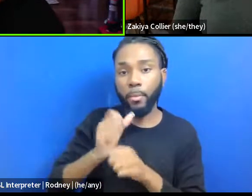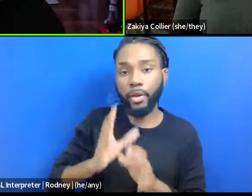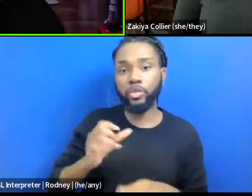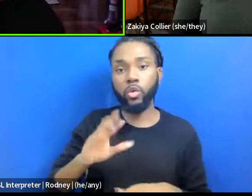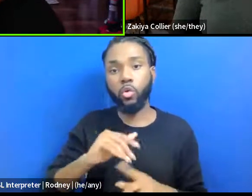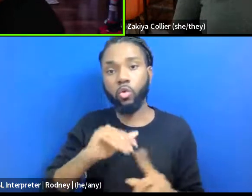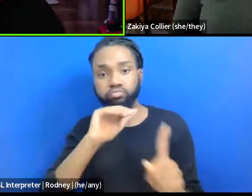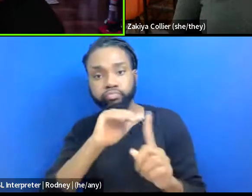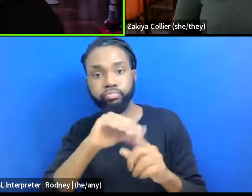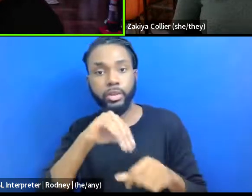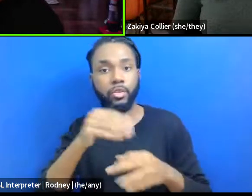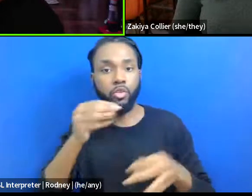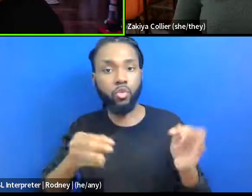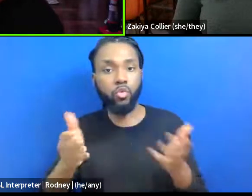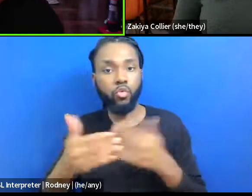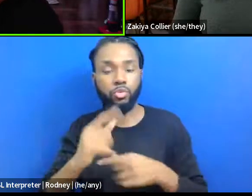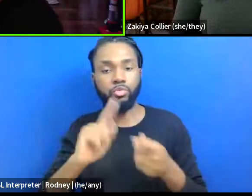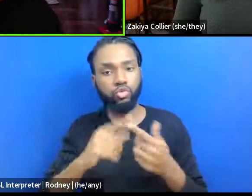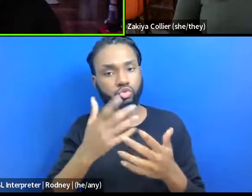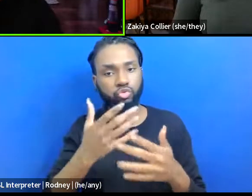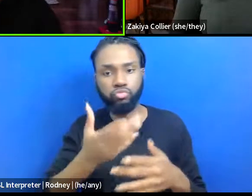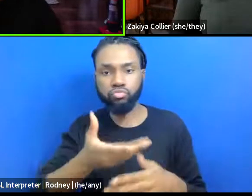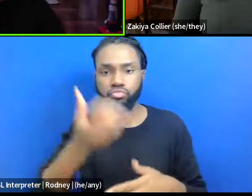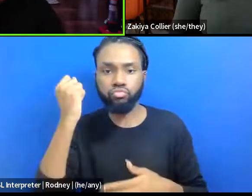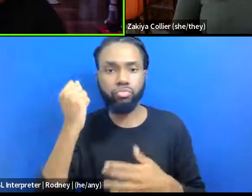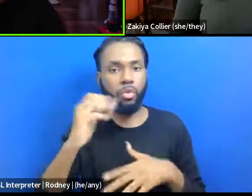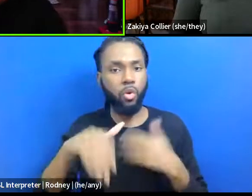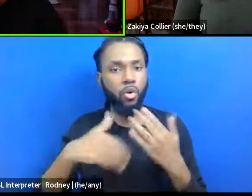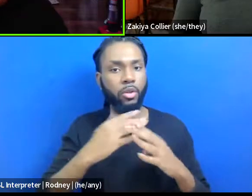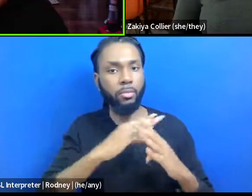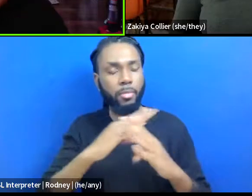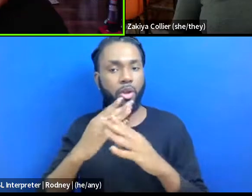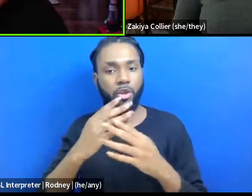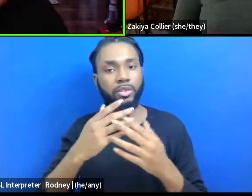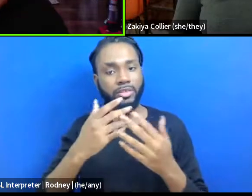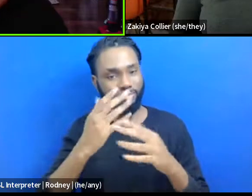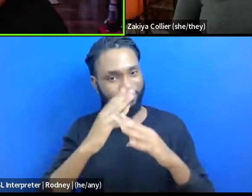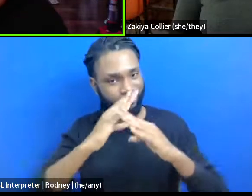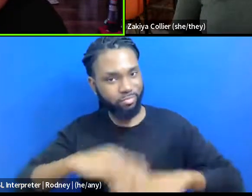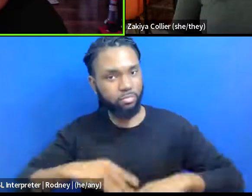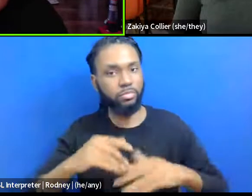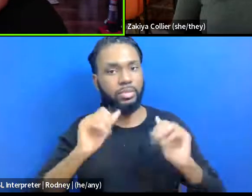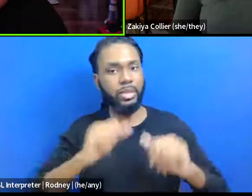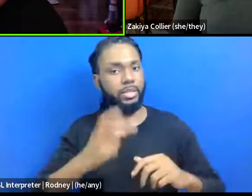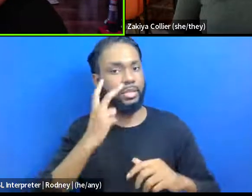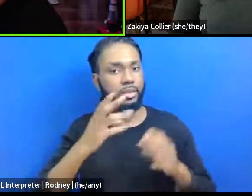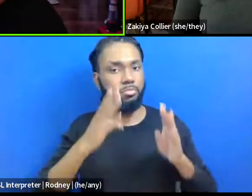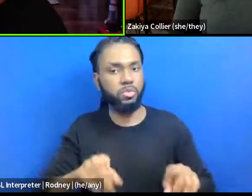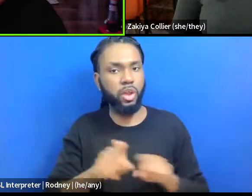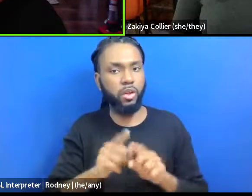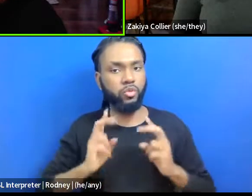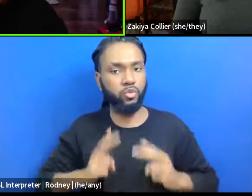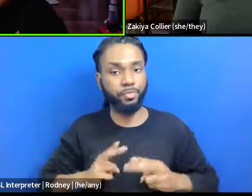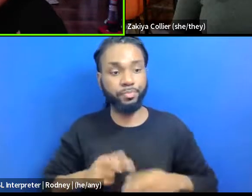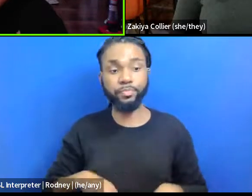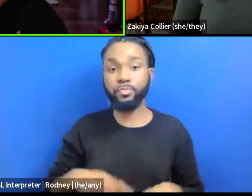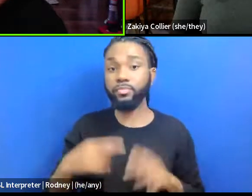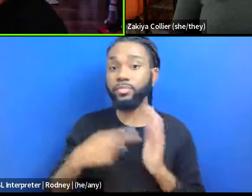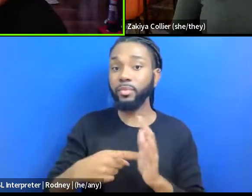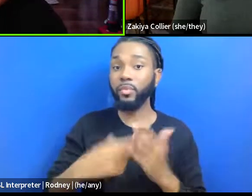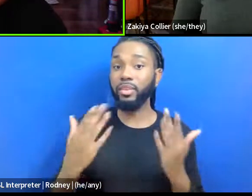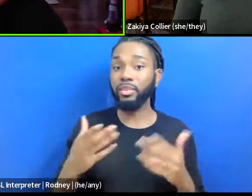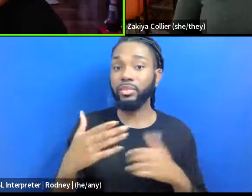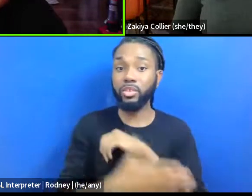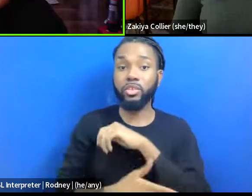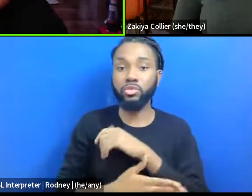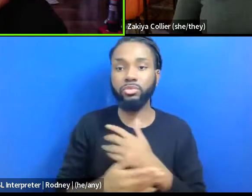um, to have those barriers removed so that we can see a person that's human. You know, we, we know in this country, people like